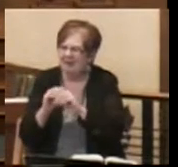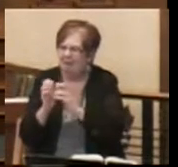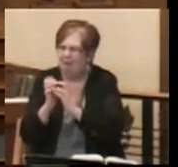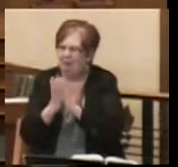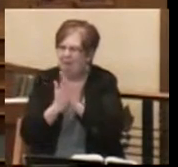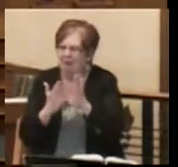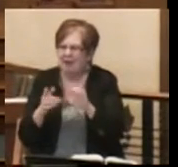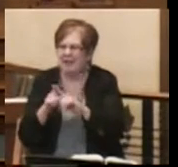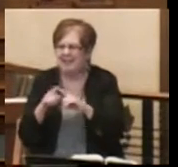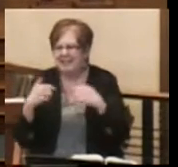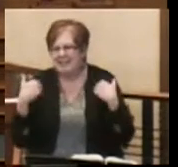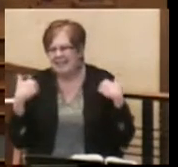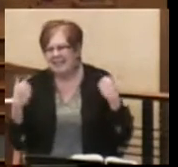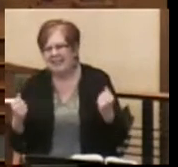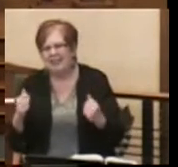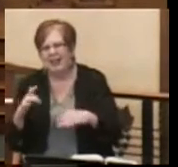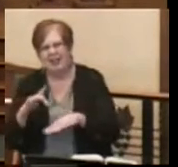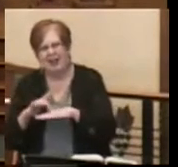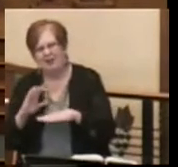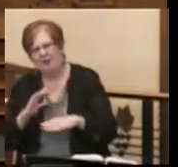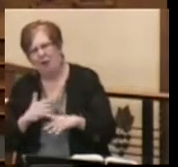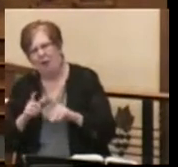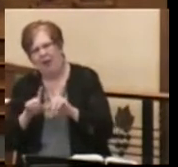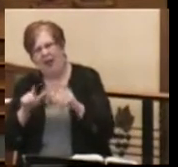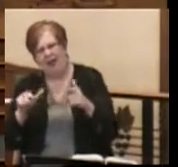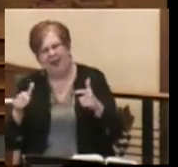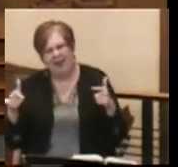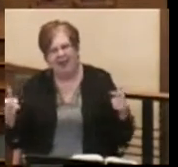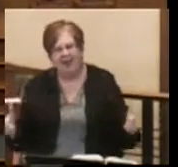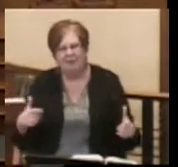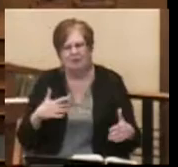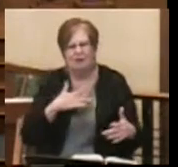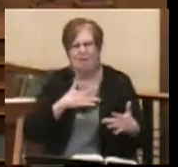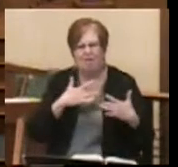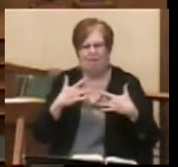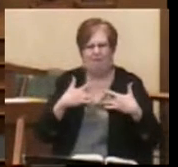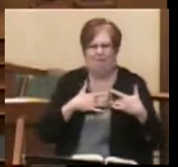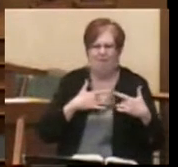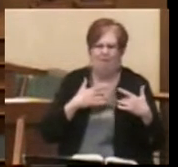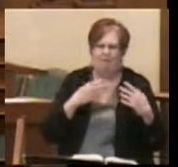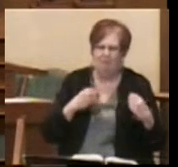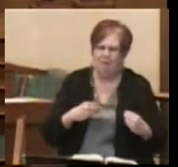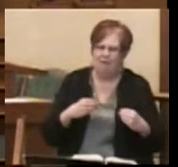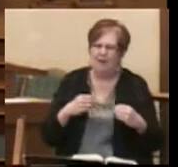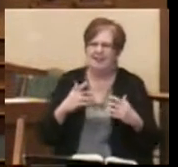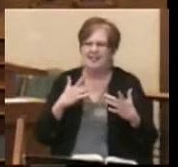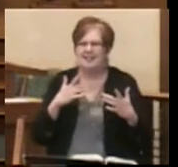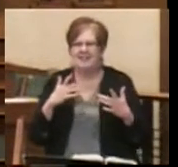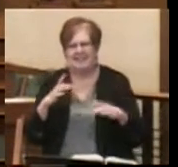healed them? Touch is our language of compassion. Touch is a way to healing.